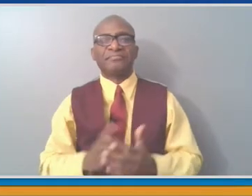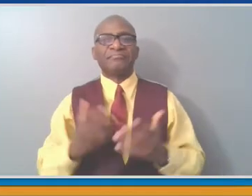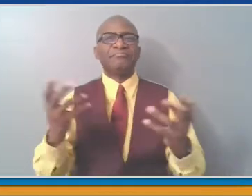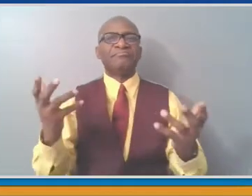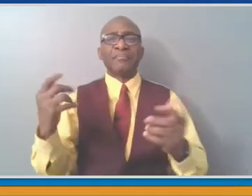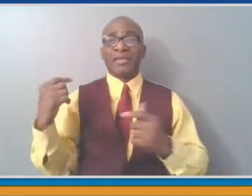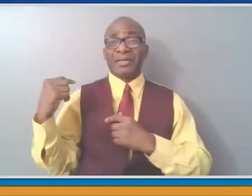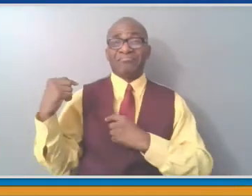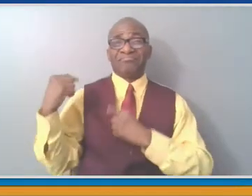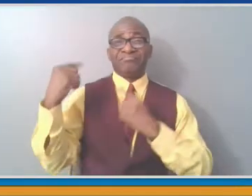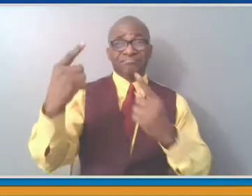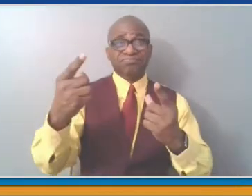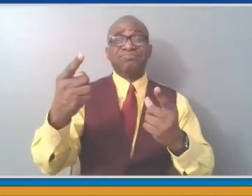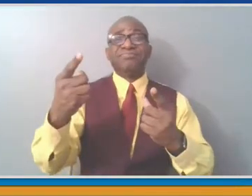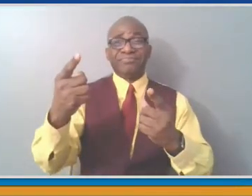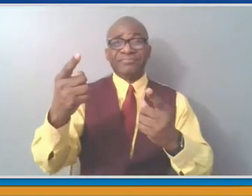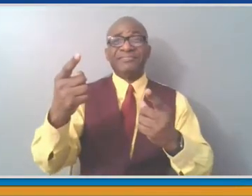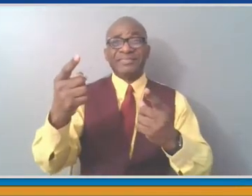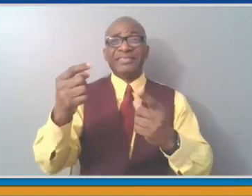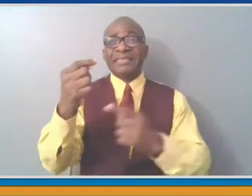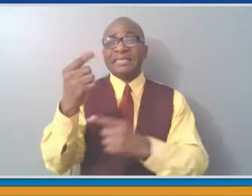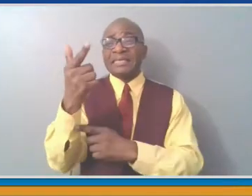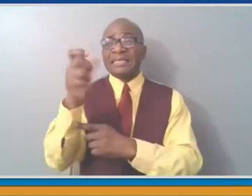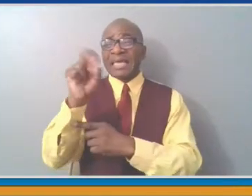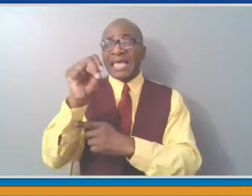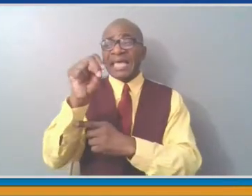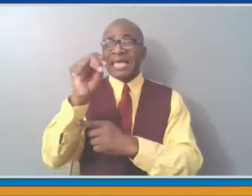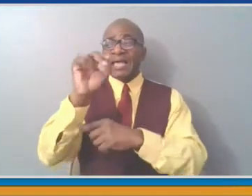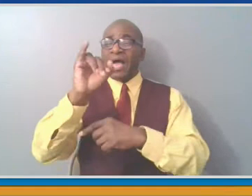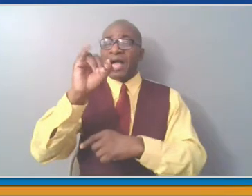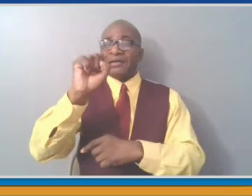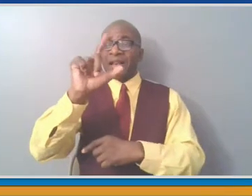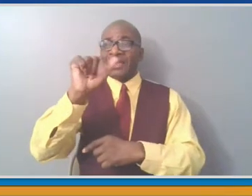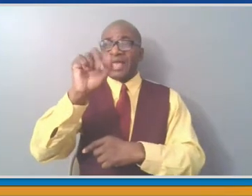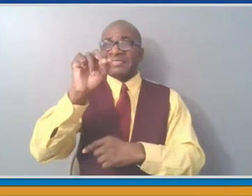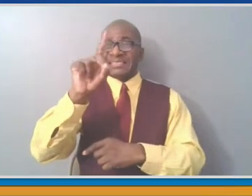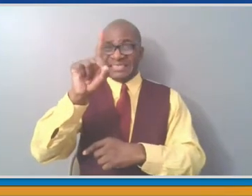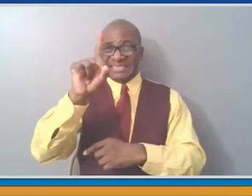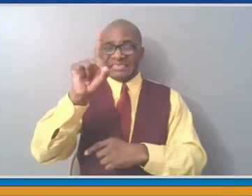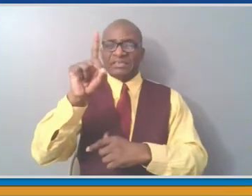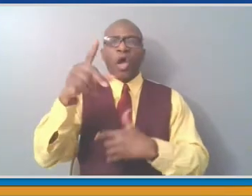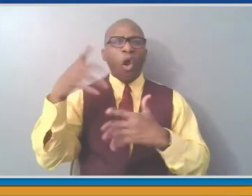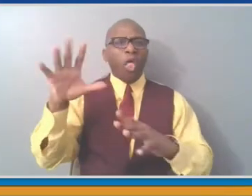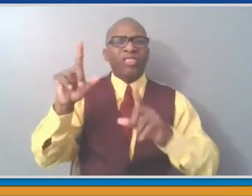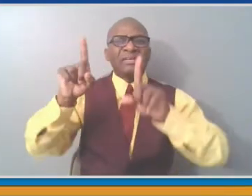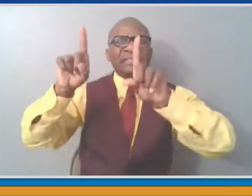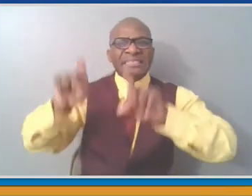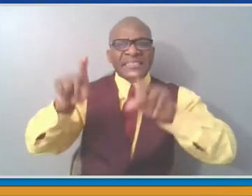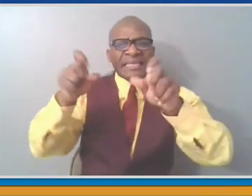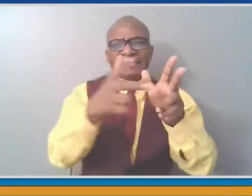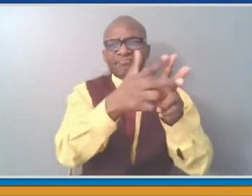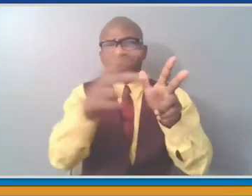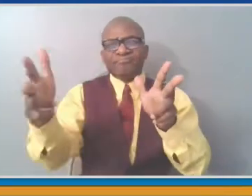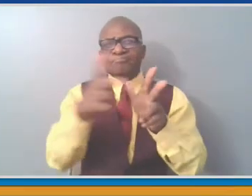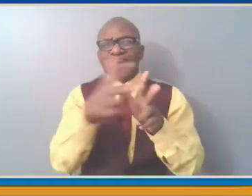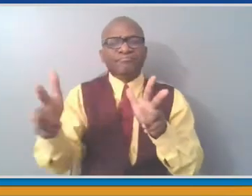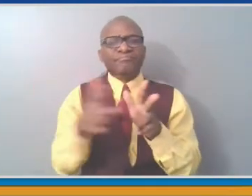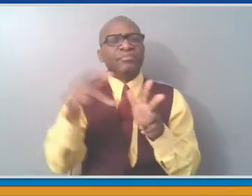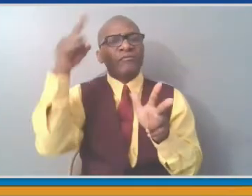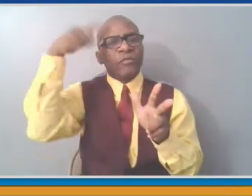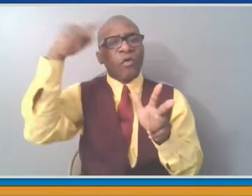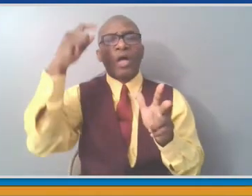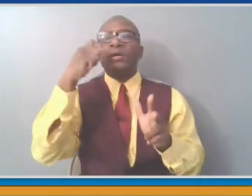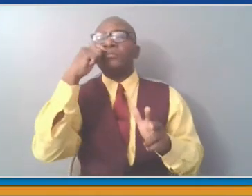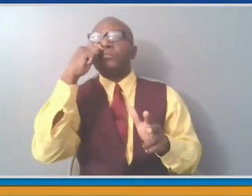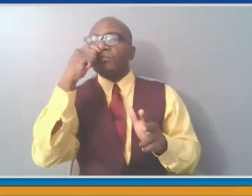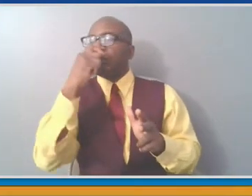in the same way that the county center was the first place to have mass vaccinations. In both cases, the county government took significant assets, took them